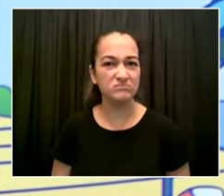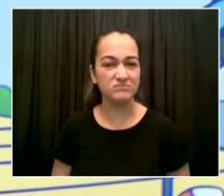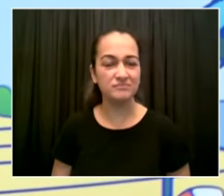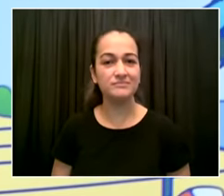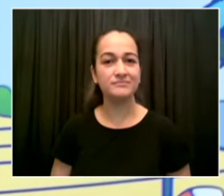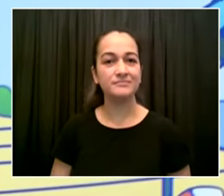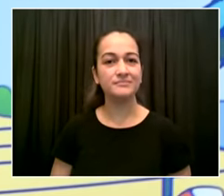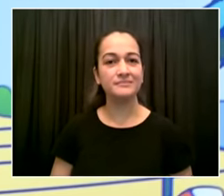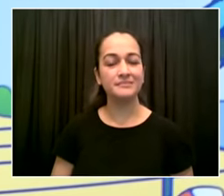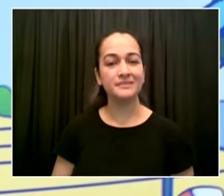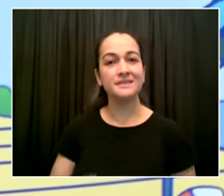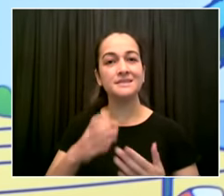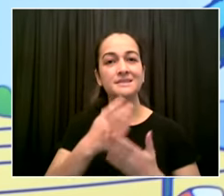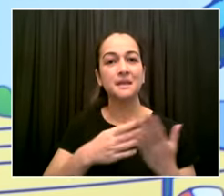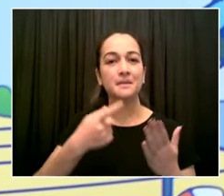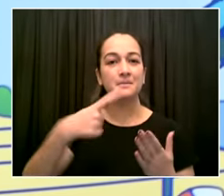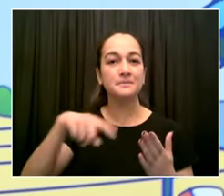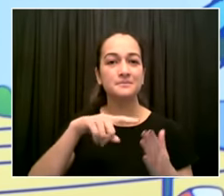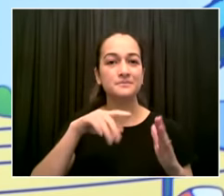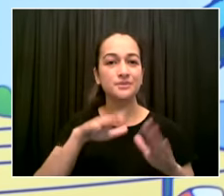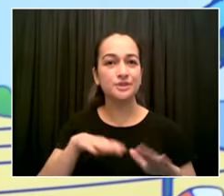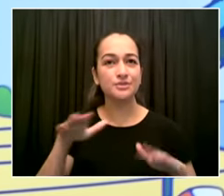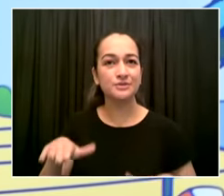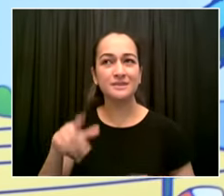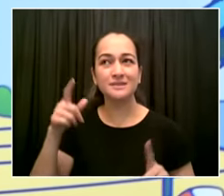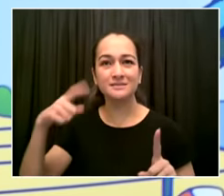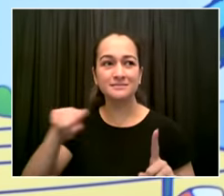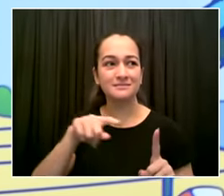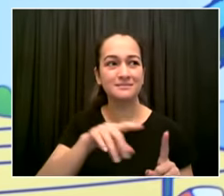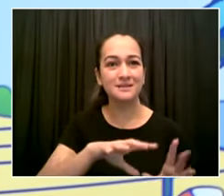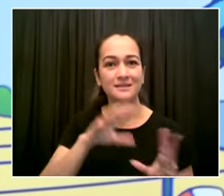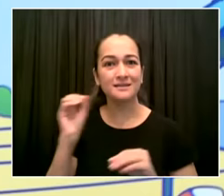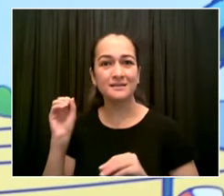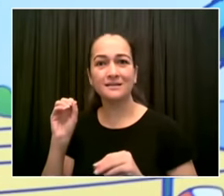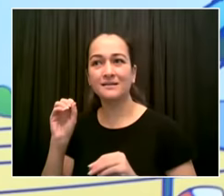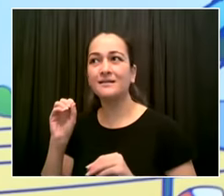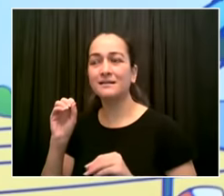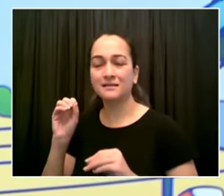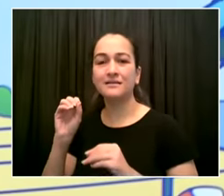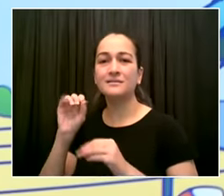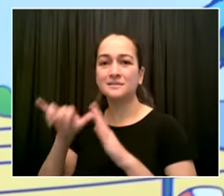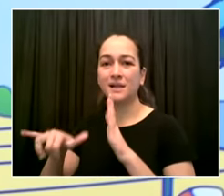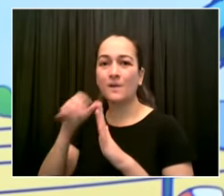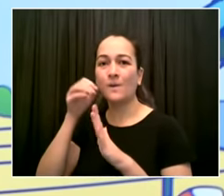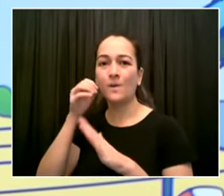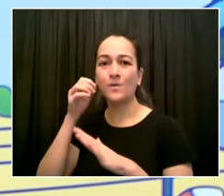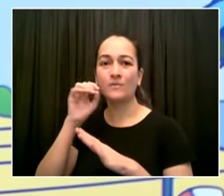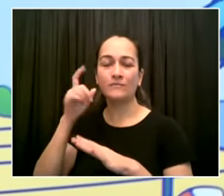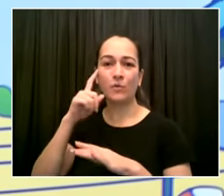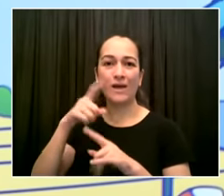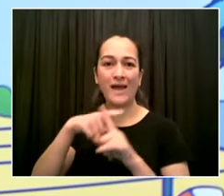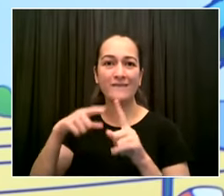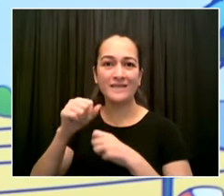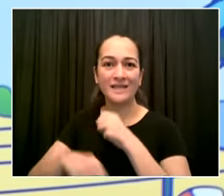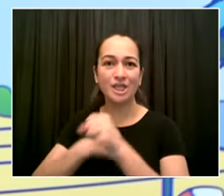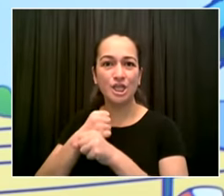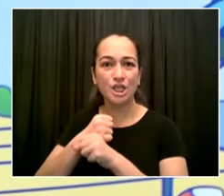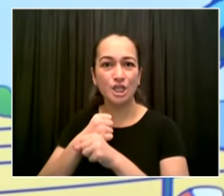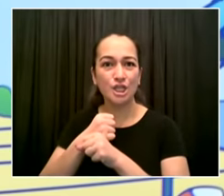a year and a half disconnected from the kind of education and social development they need that is very dangerous